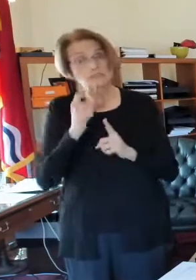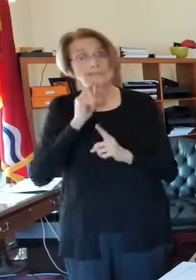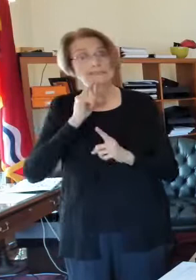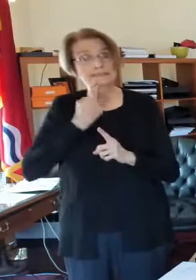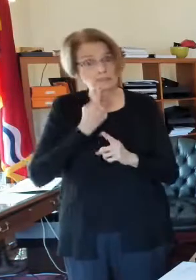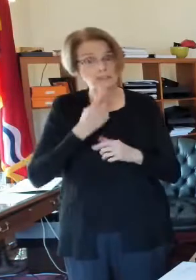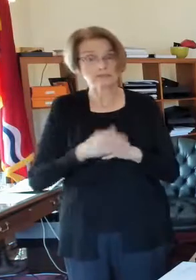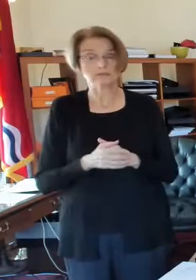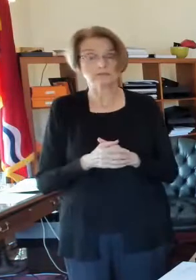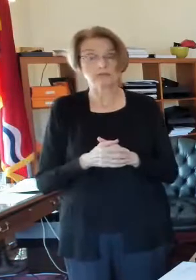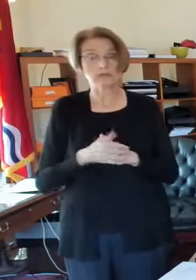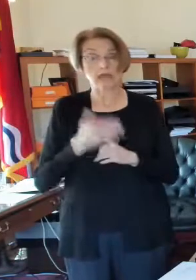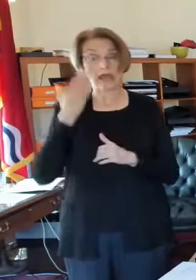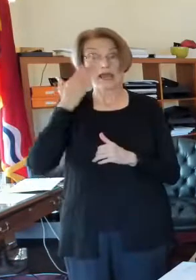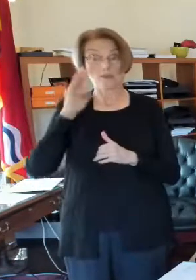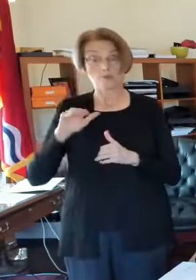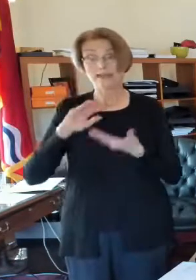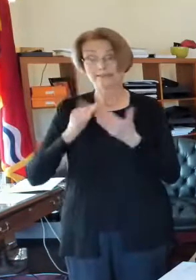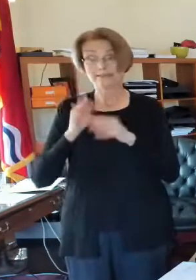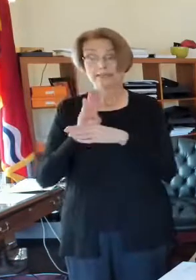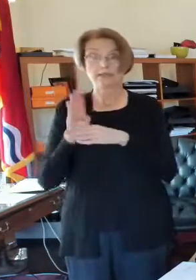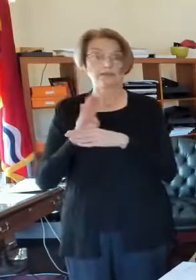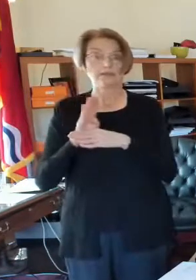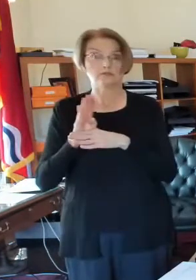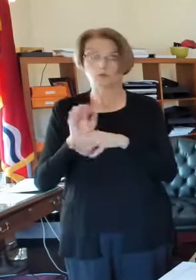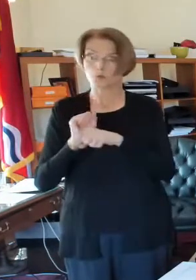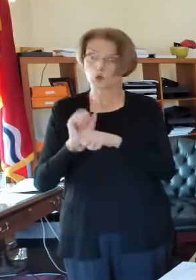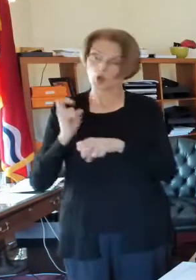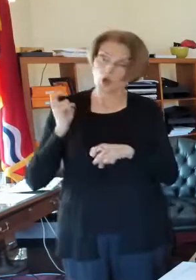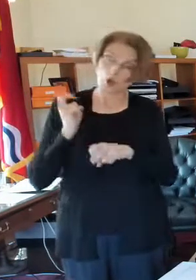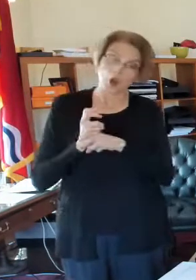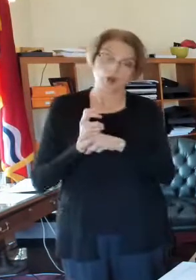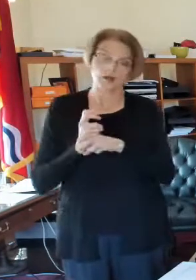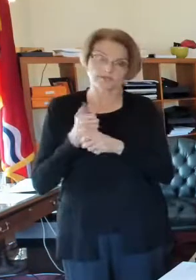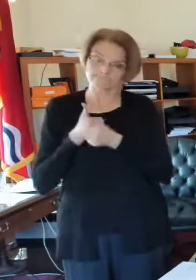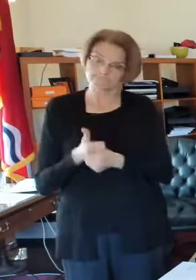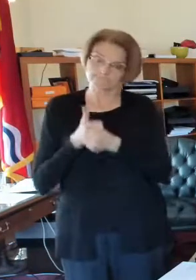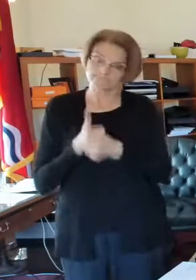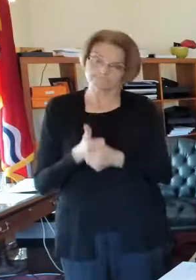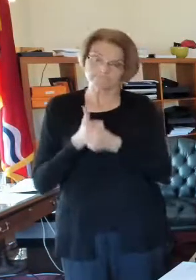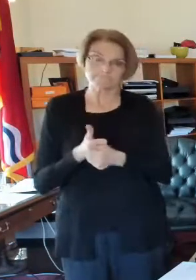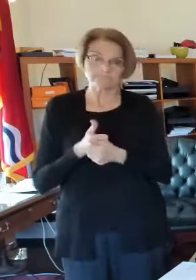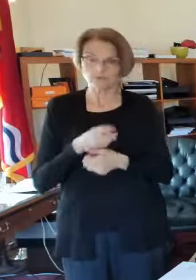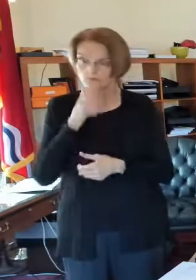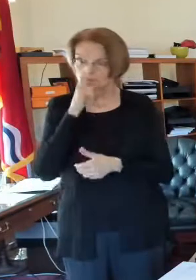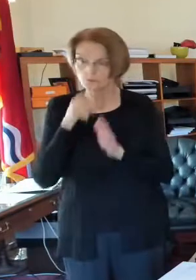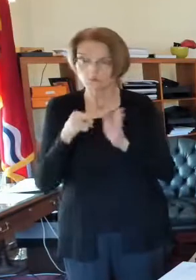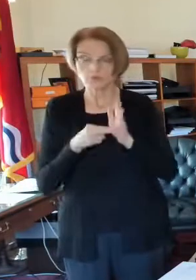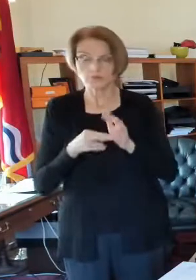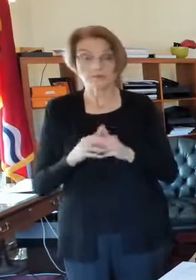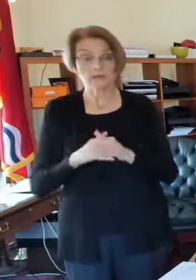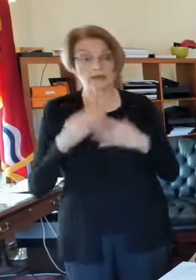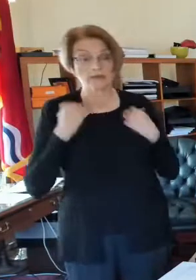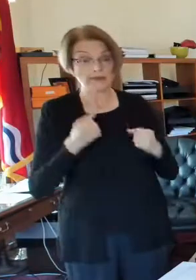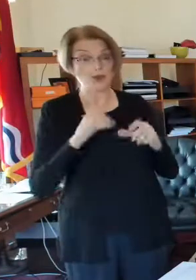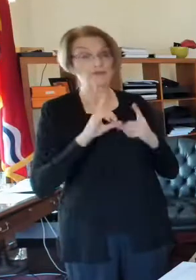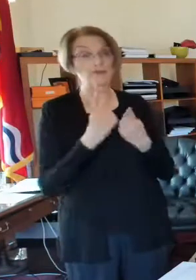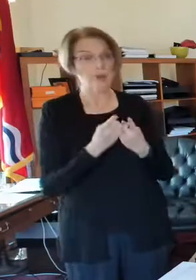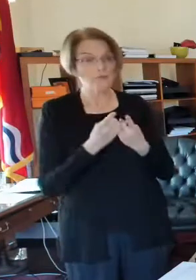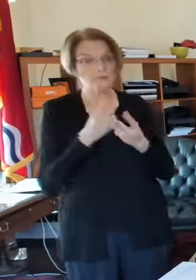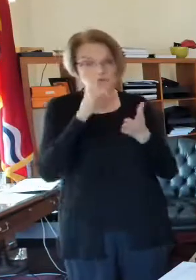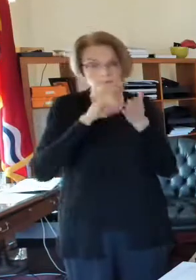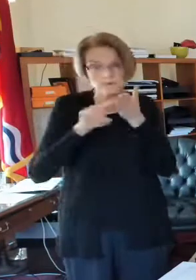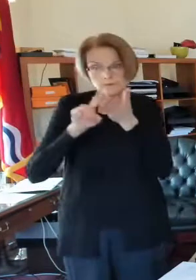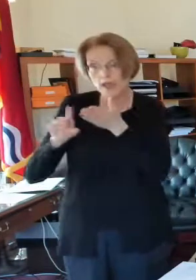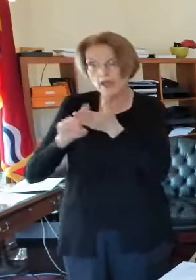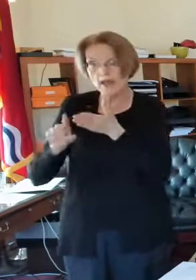I know that city businesses are working very hard to be in compliance. Our health department is following up on anybody